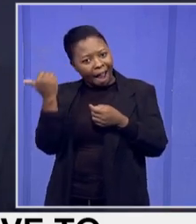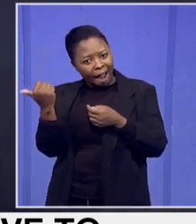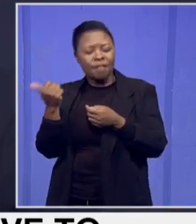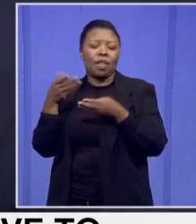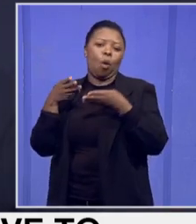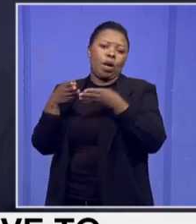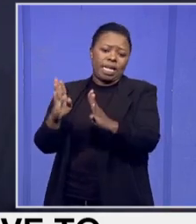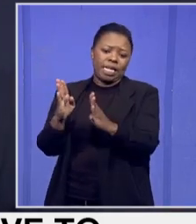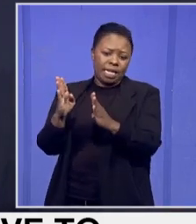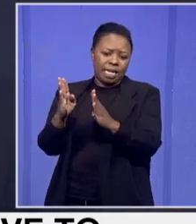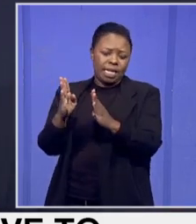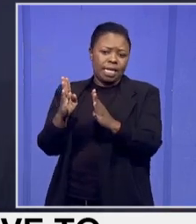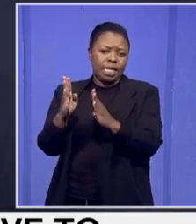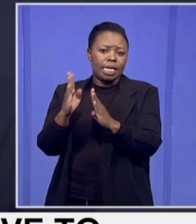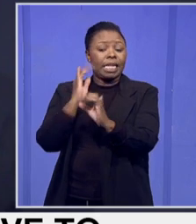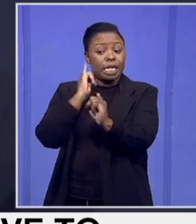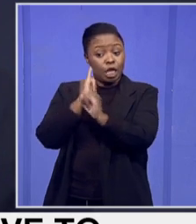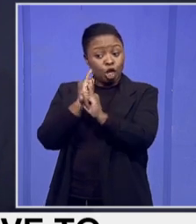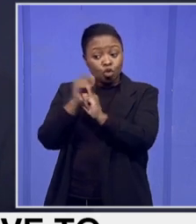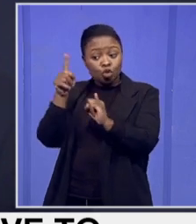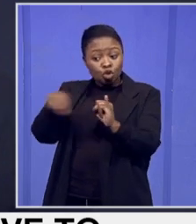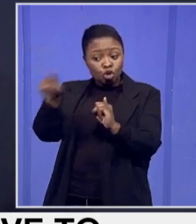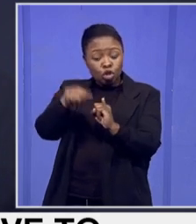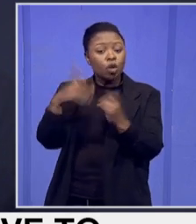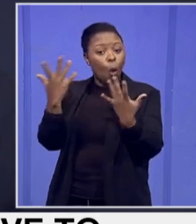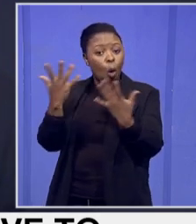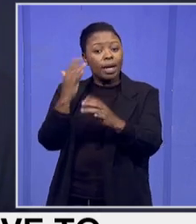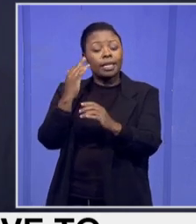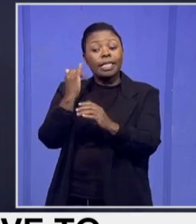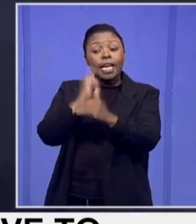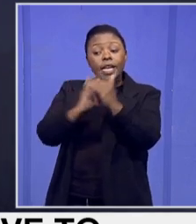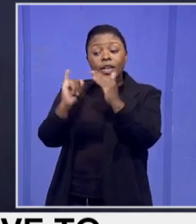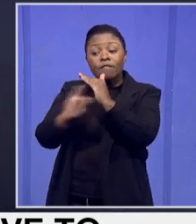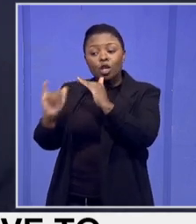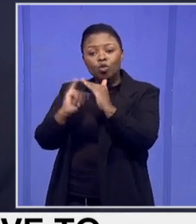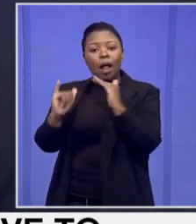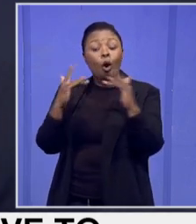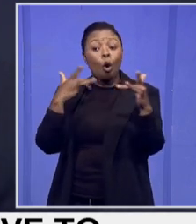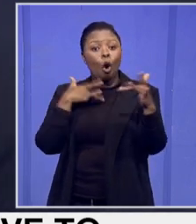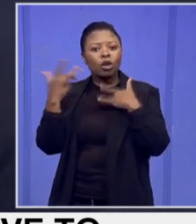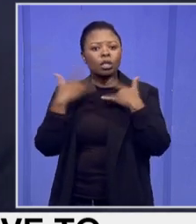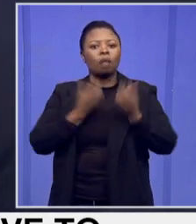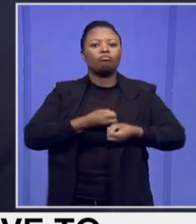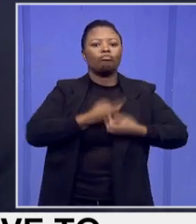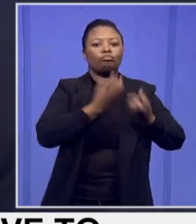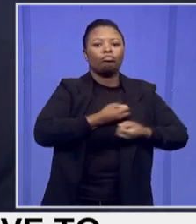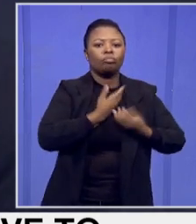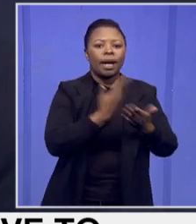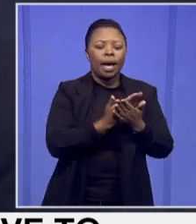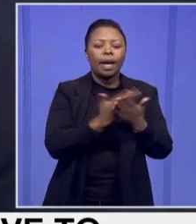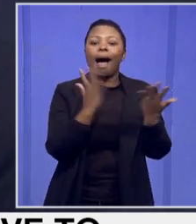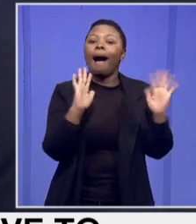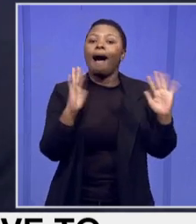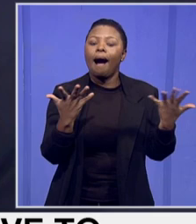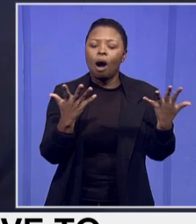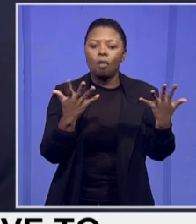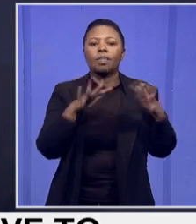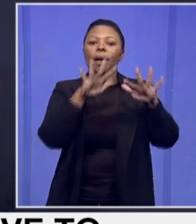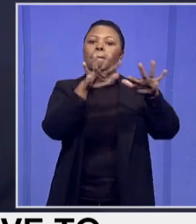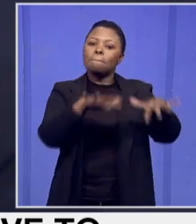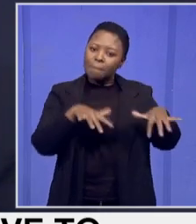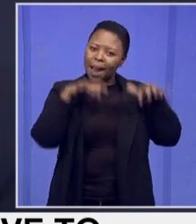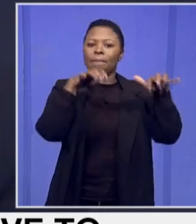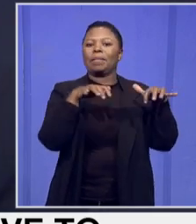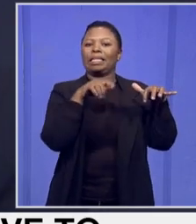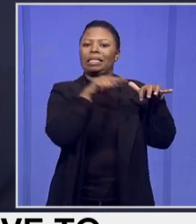you know, those institutions and those individuals can express those concerns. For example, through parliamentary committees, if they feel that they are being